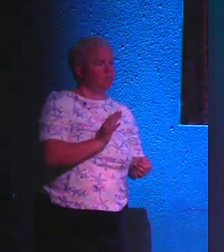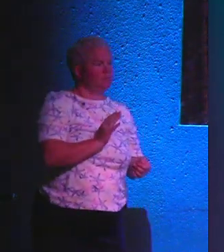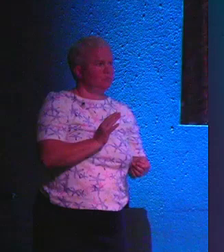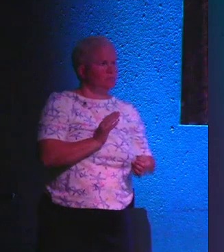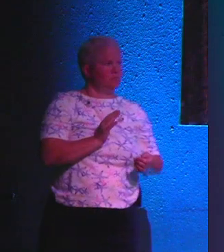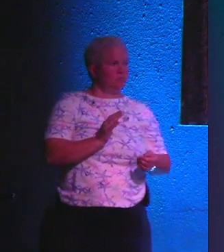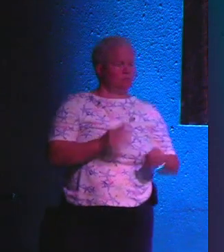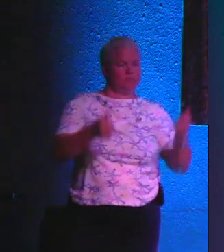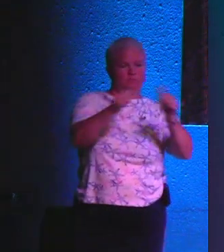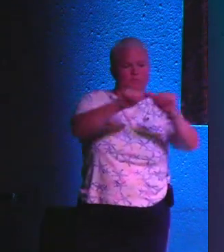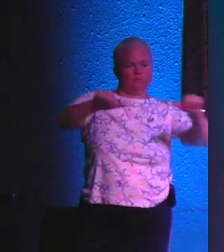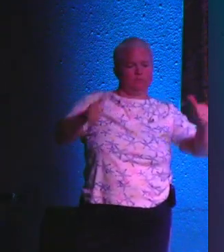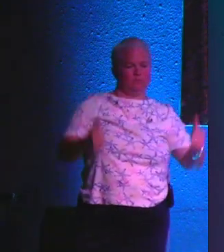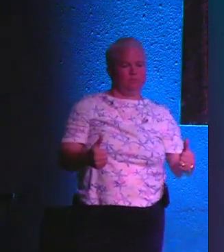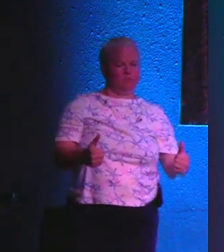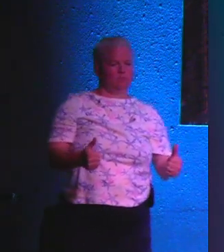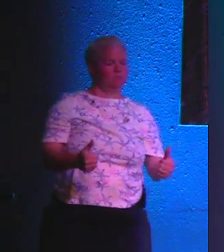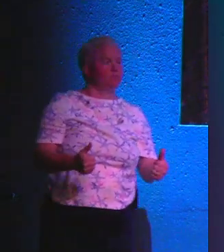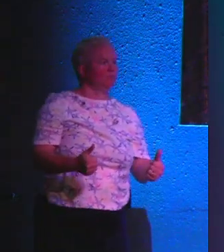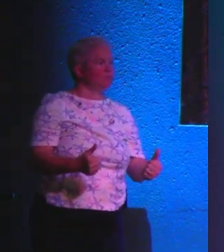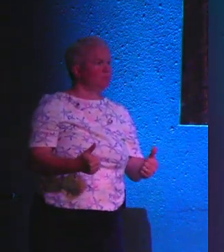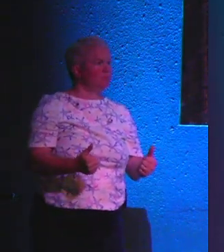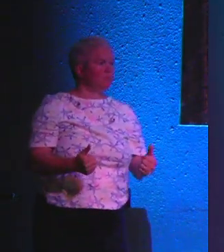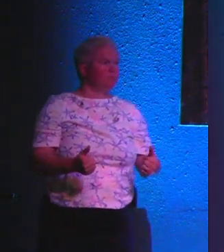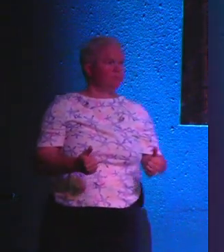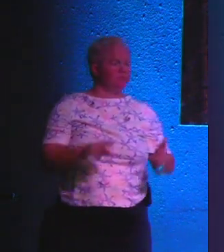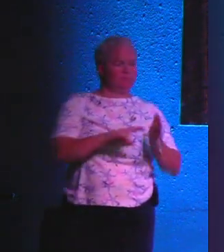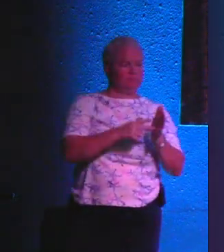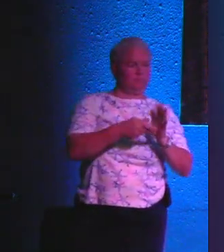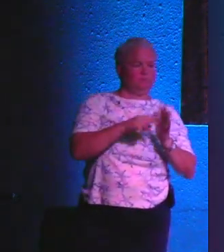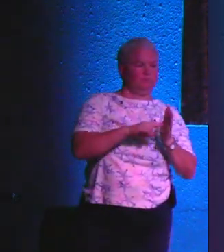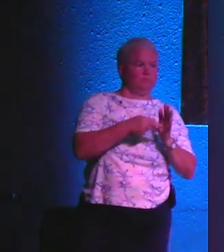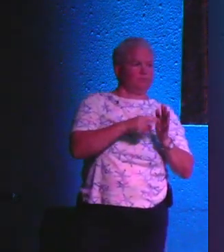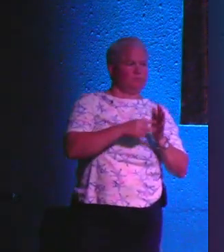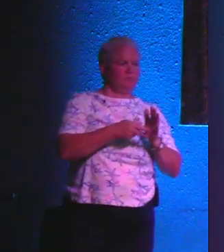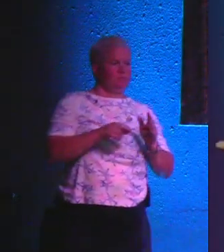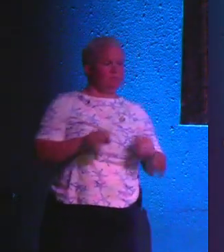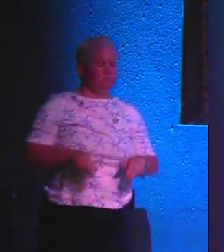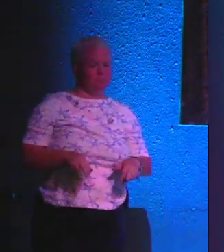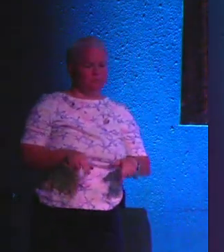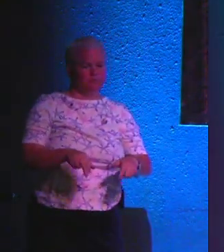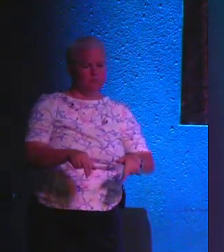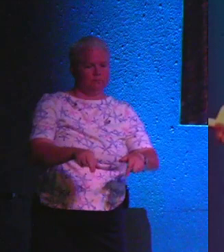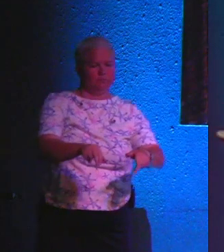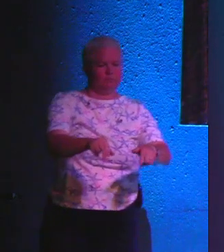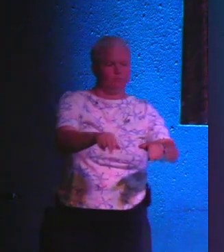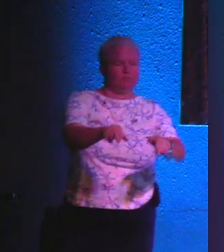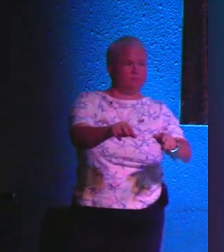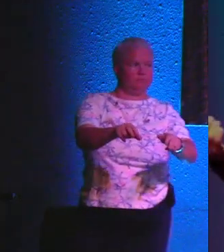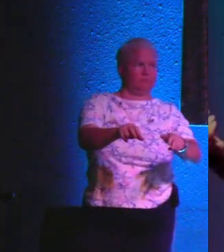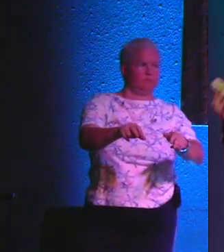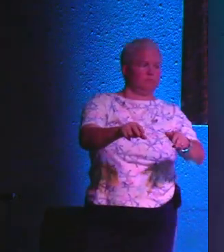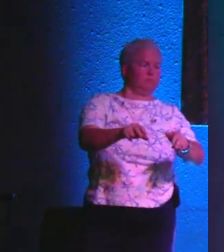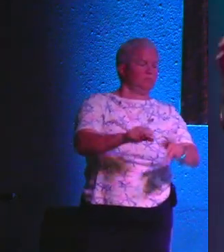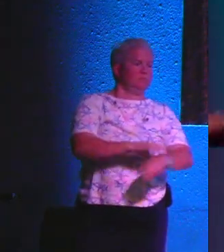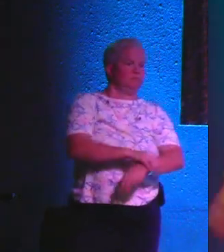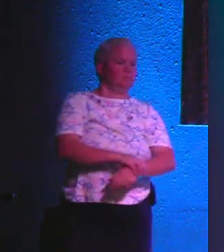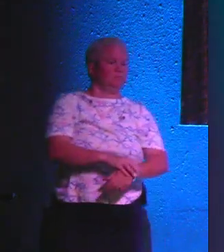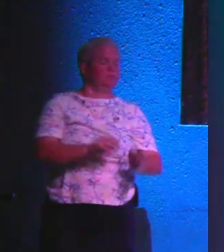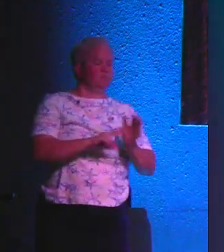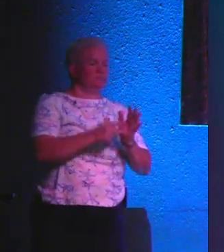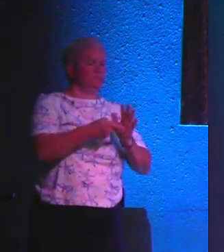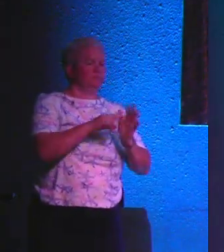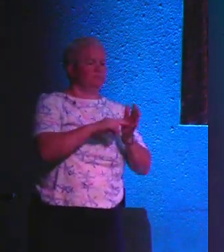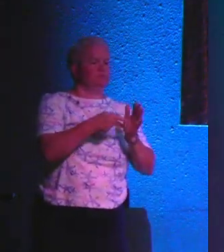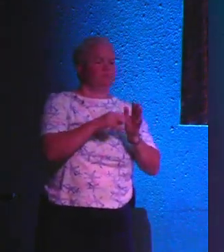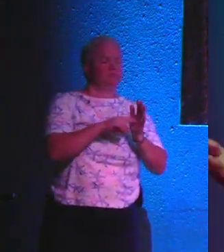coming to the altar because you're in trouble. This isn't the principal's office. I've known that walk. Man, I knew that. I knew exactly where the principal's